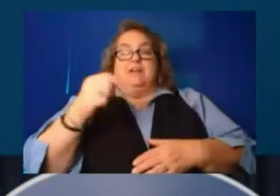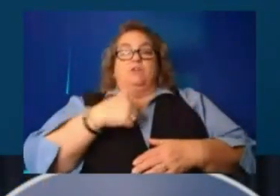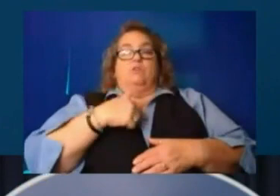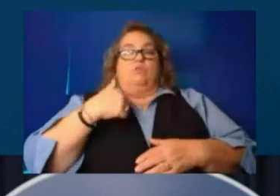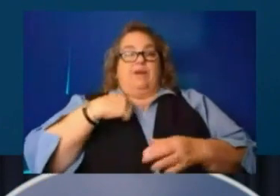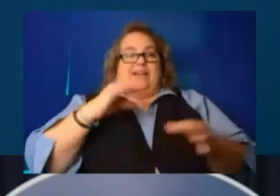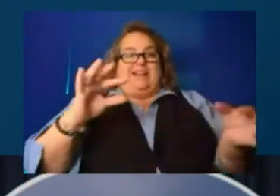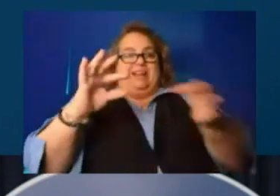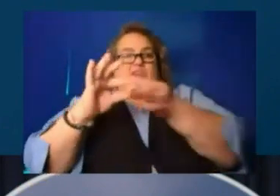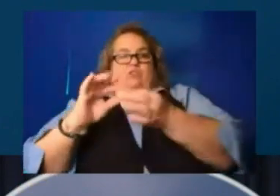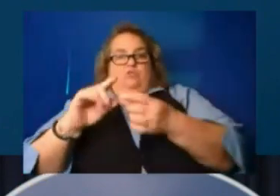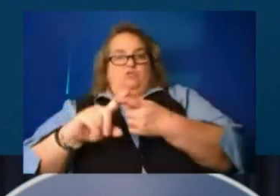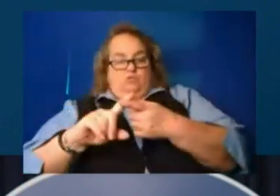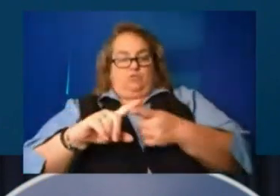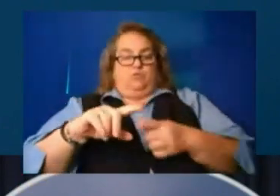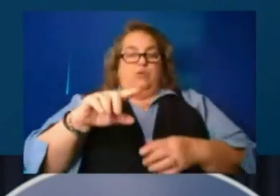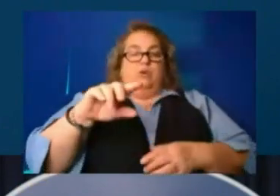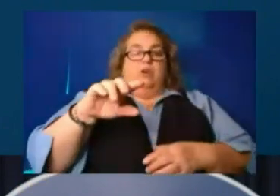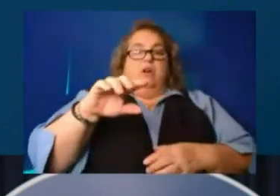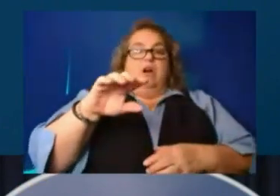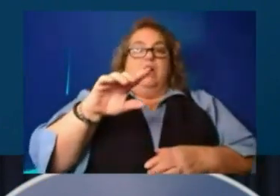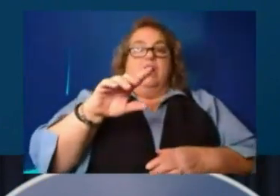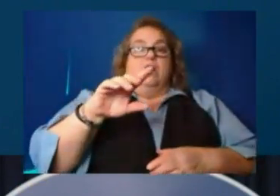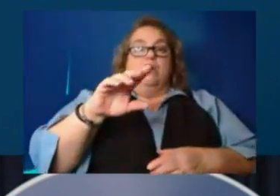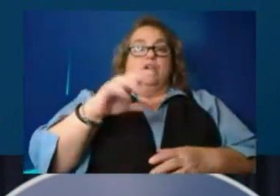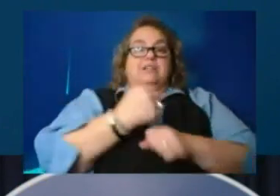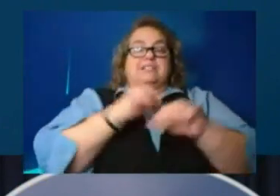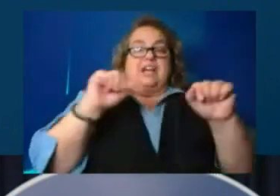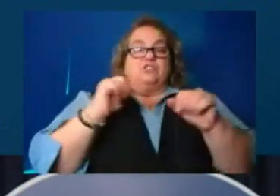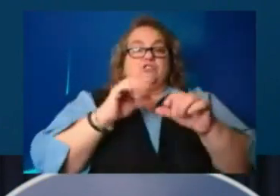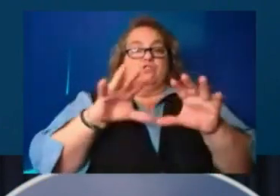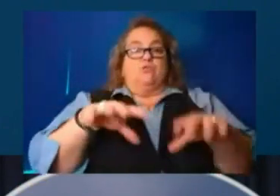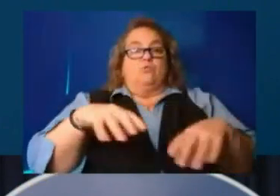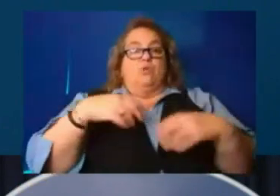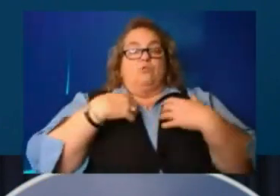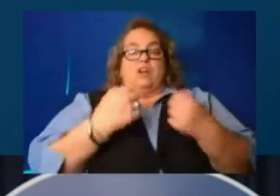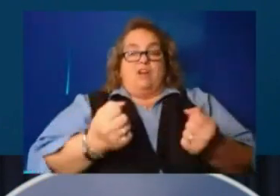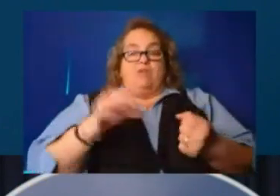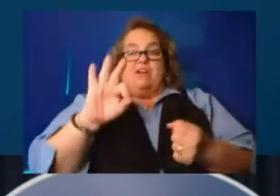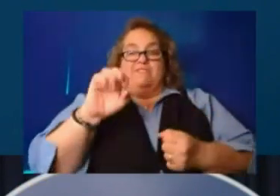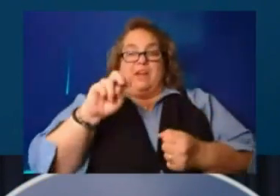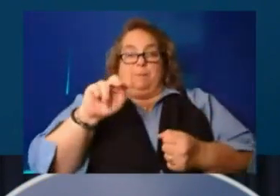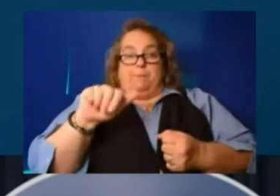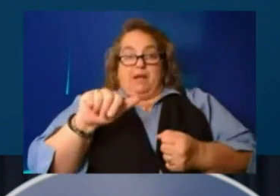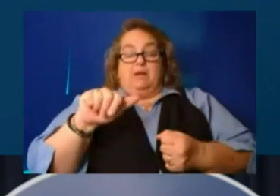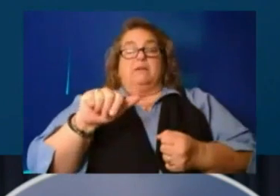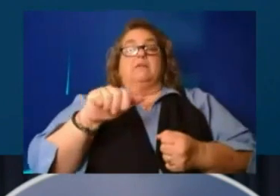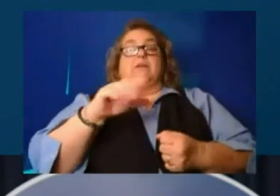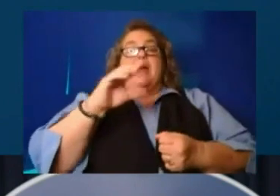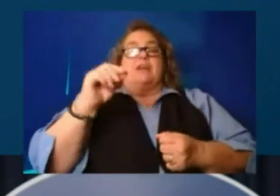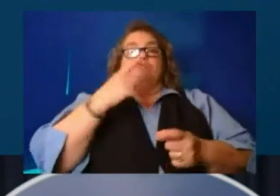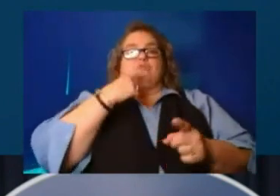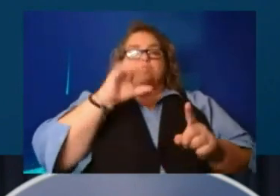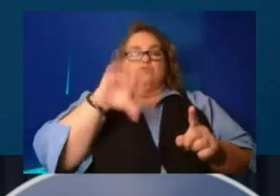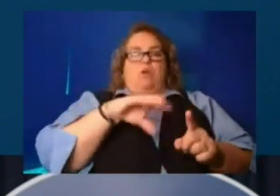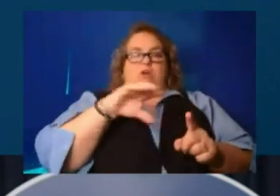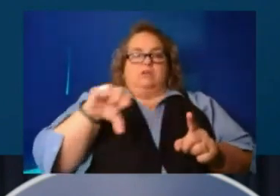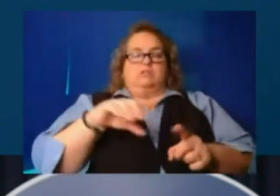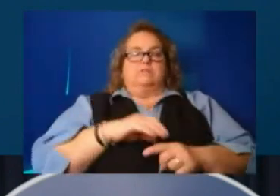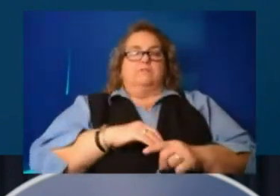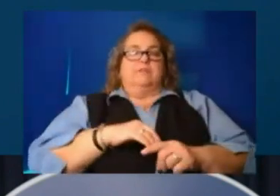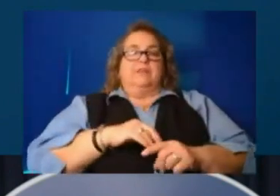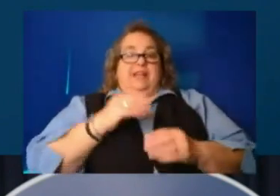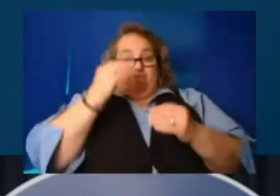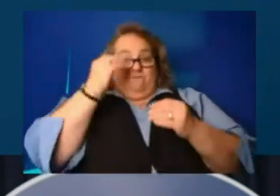Red Cross. So those that can't get online are going to have other opportunities. Information packets can also be found at